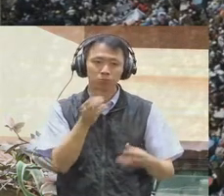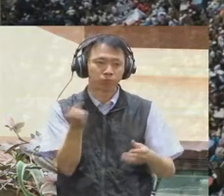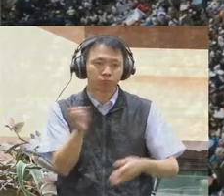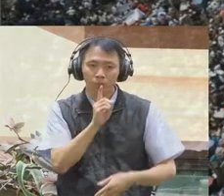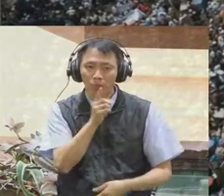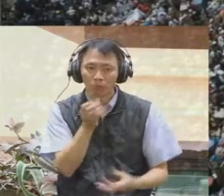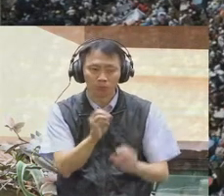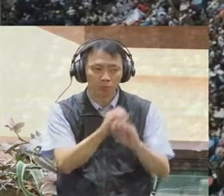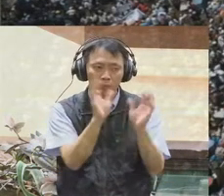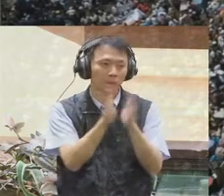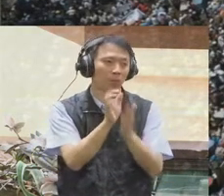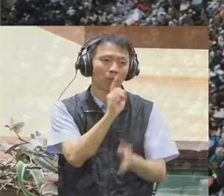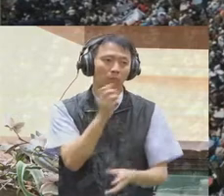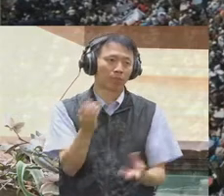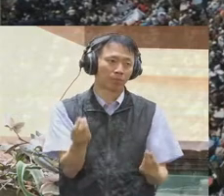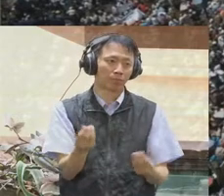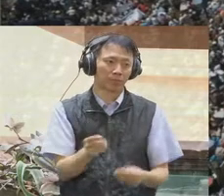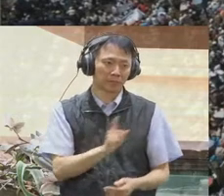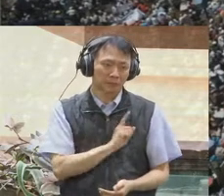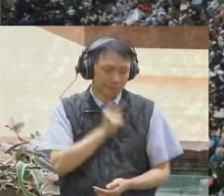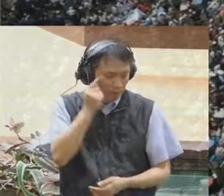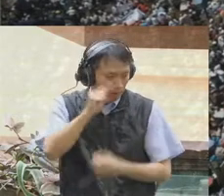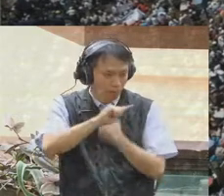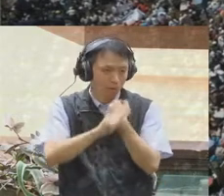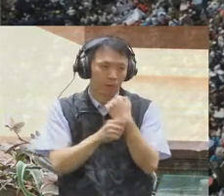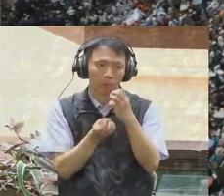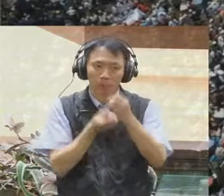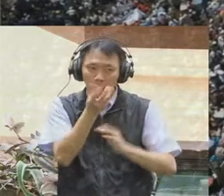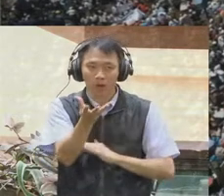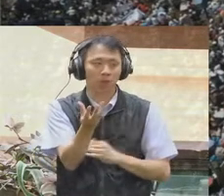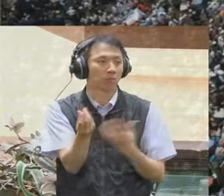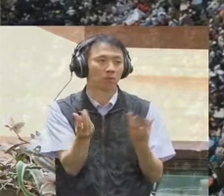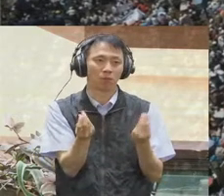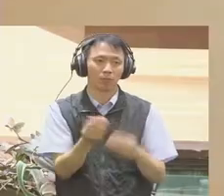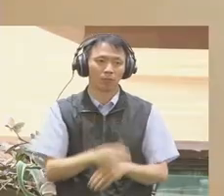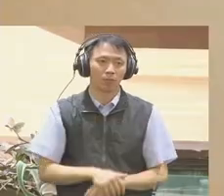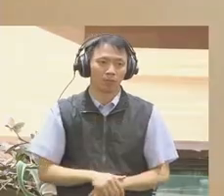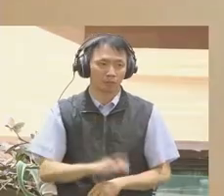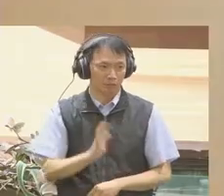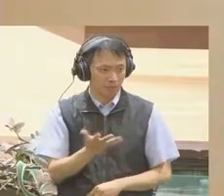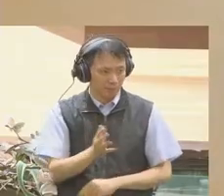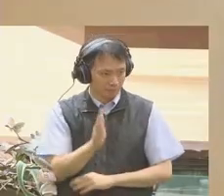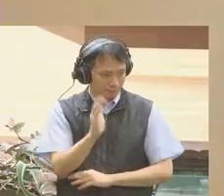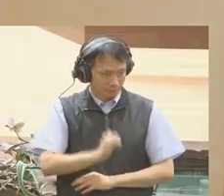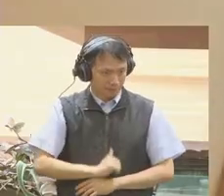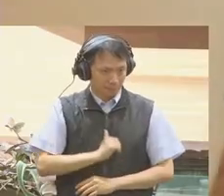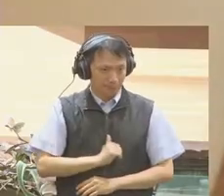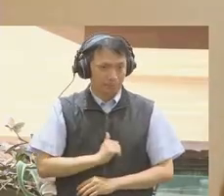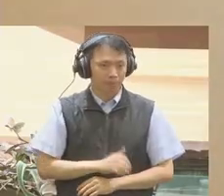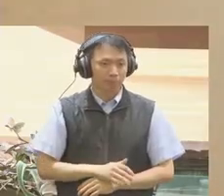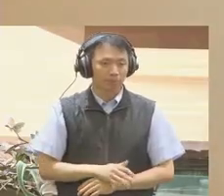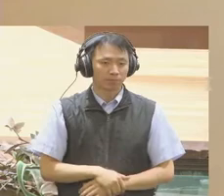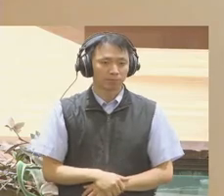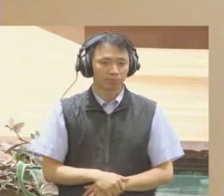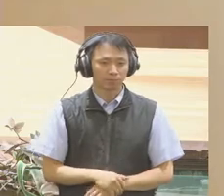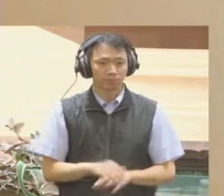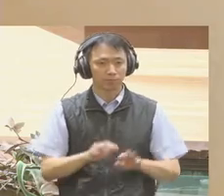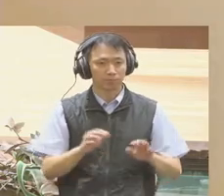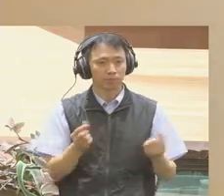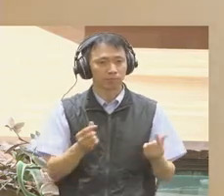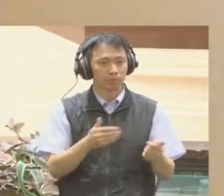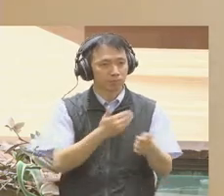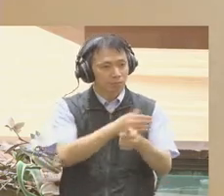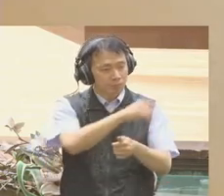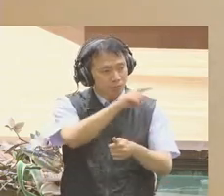more complex than our political symbols and categories allow us to express. Our political choices are artificially